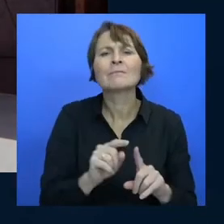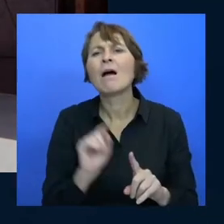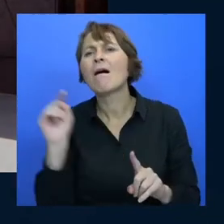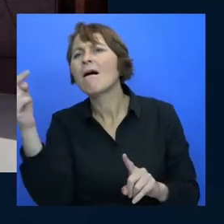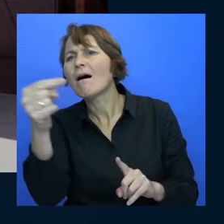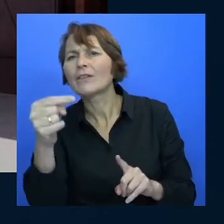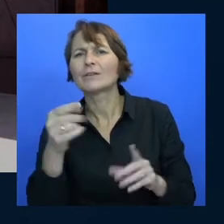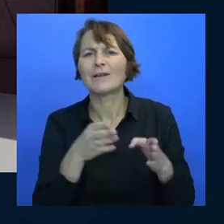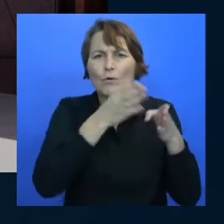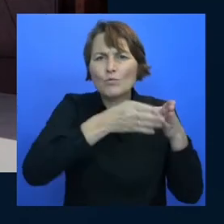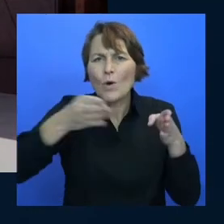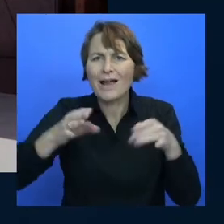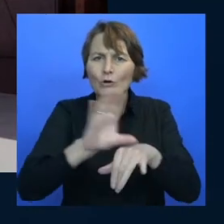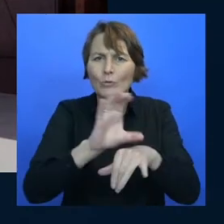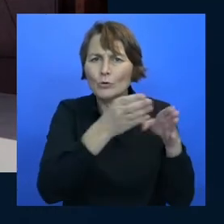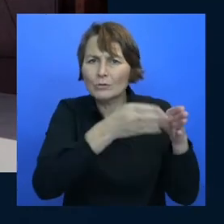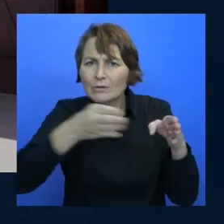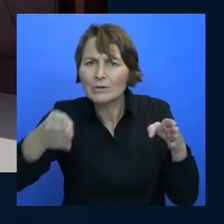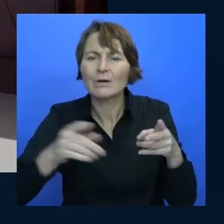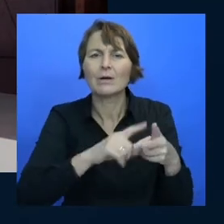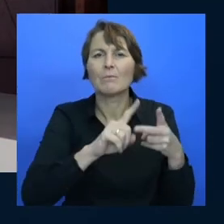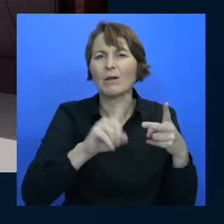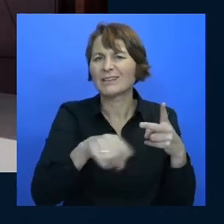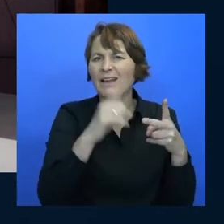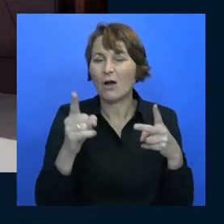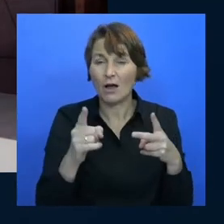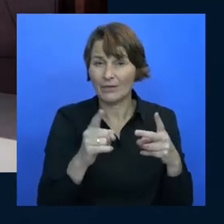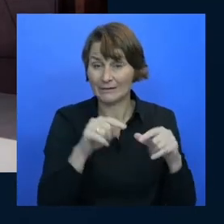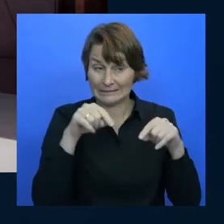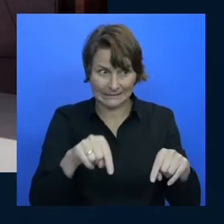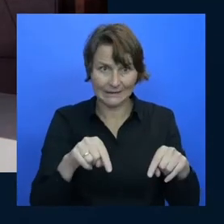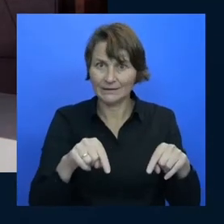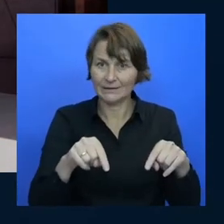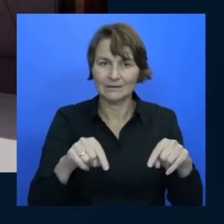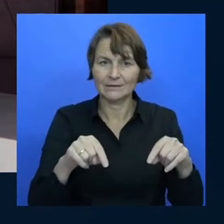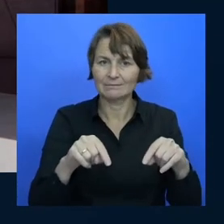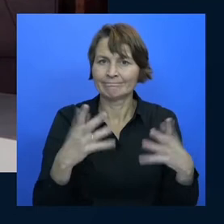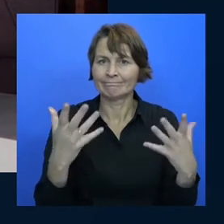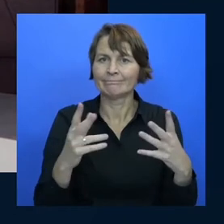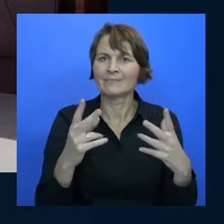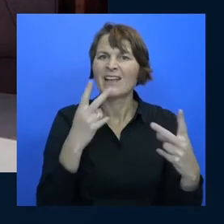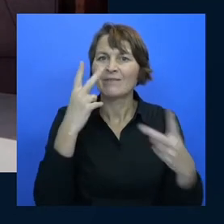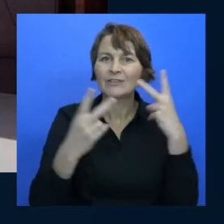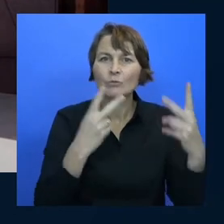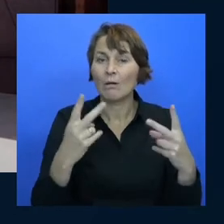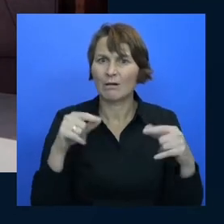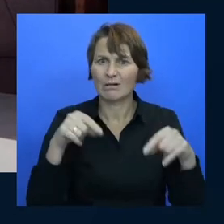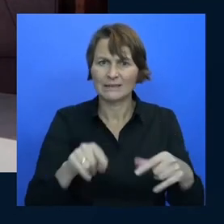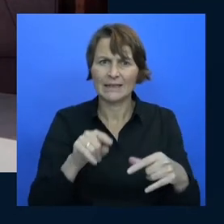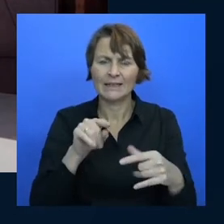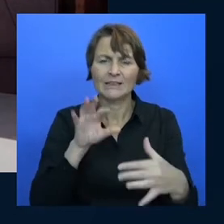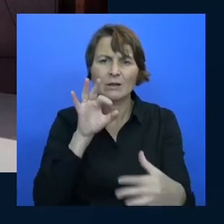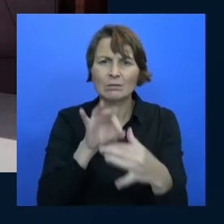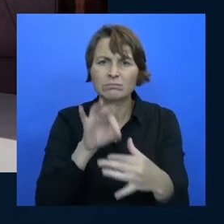closet just to make sure that my this traffic here is important right so I don't want this to interfere with my son who is currently taking a physics test